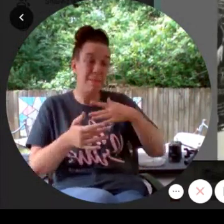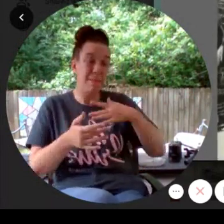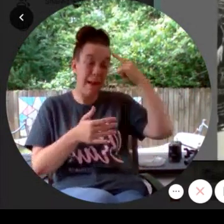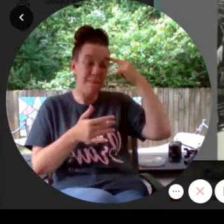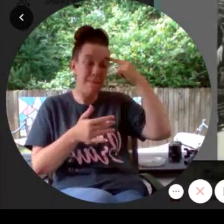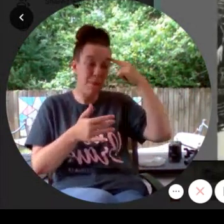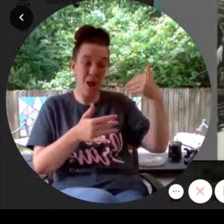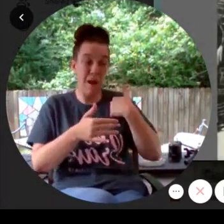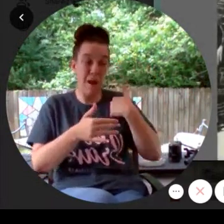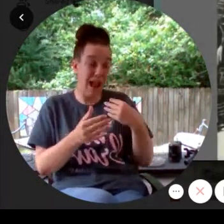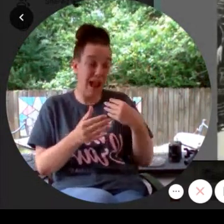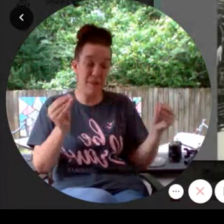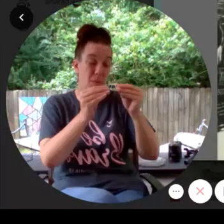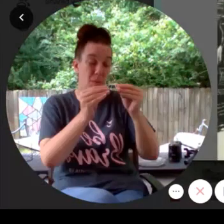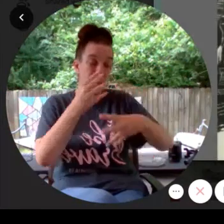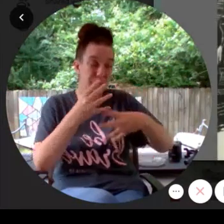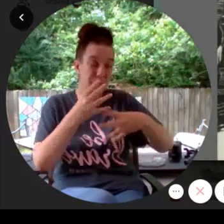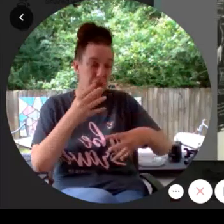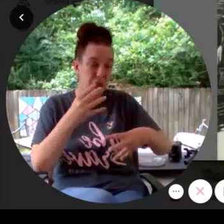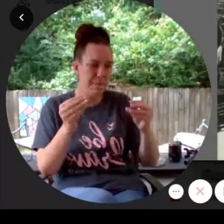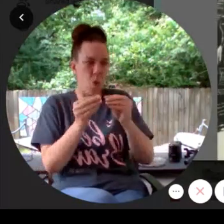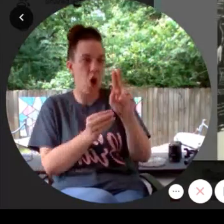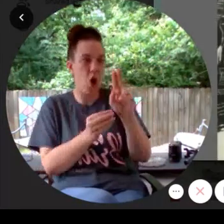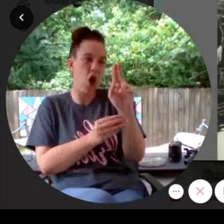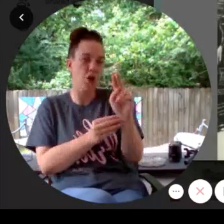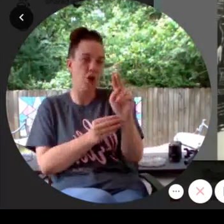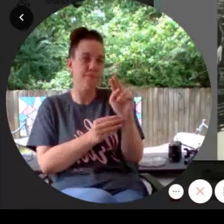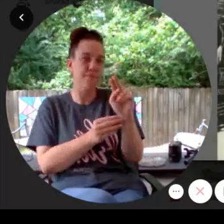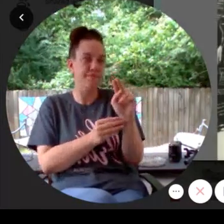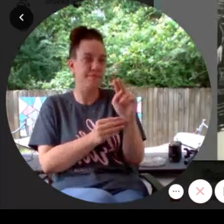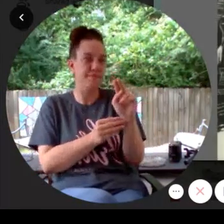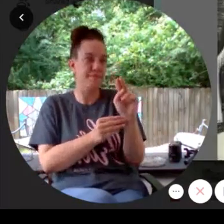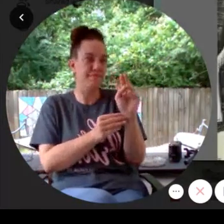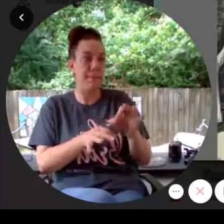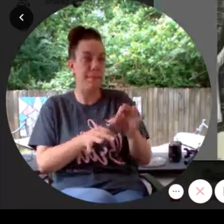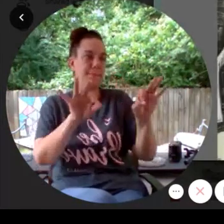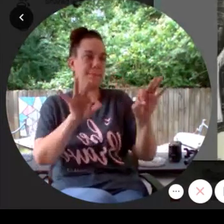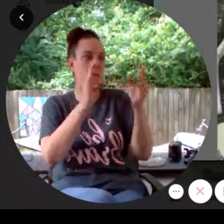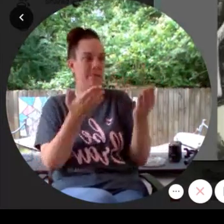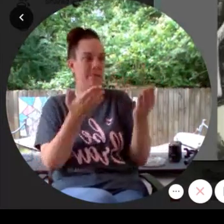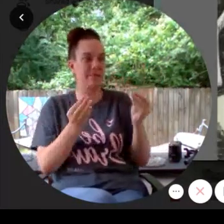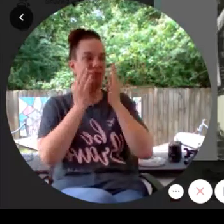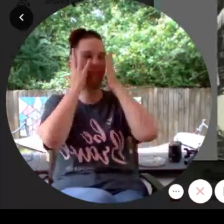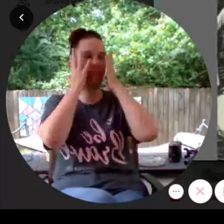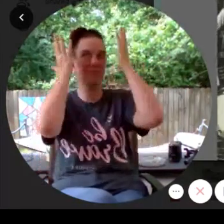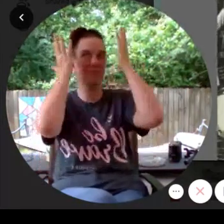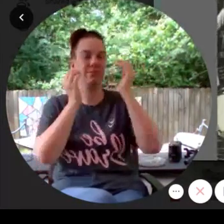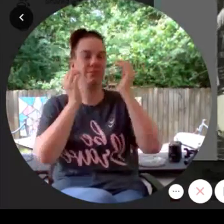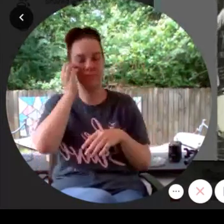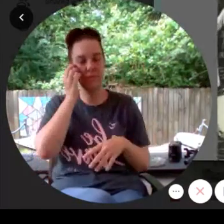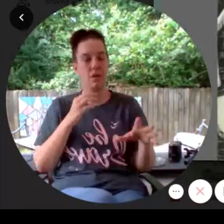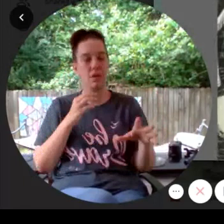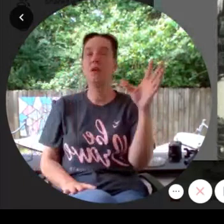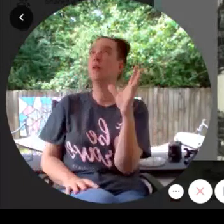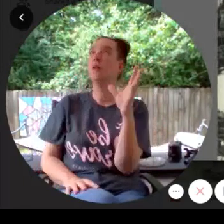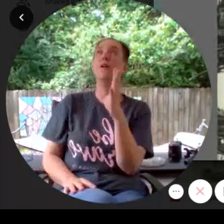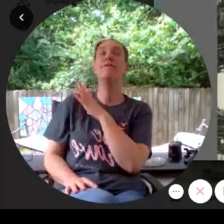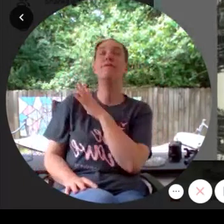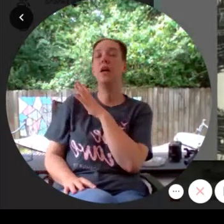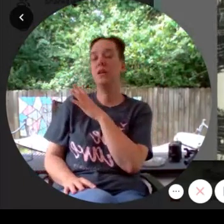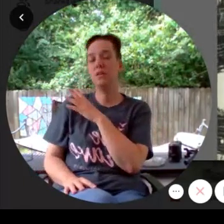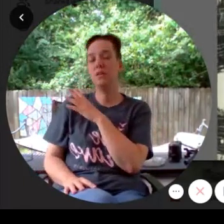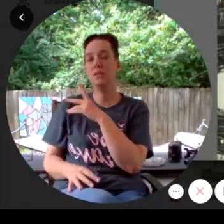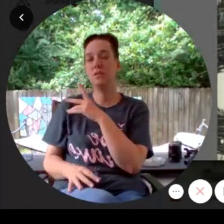more blood. More nutrients. And oxygen. Fine, Miles was pacing.